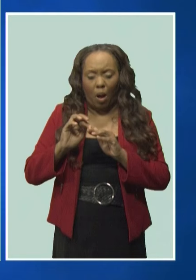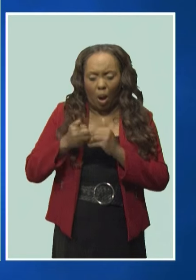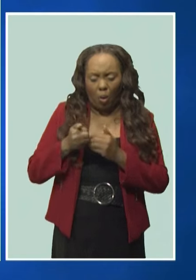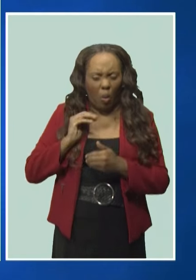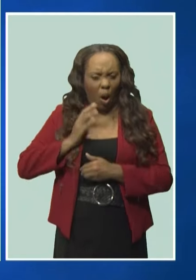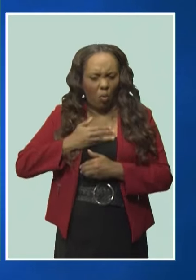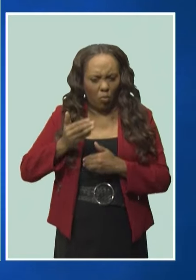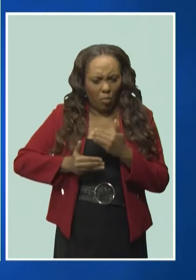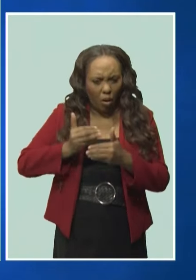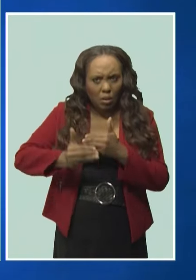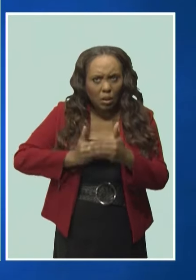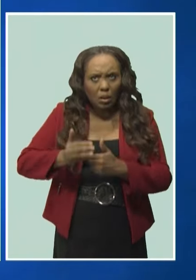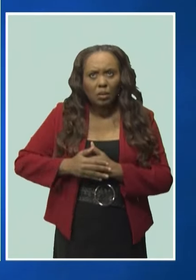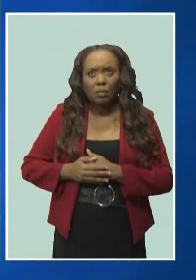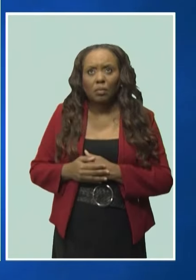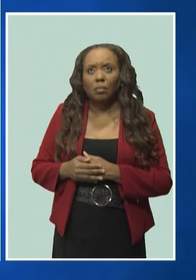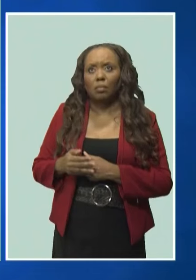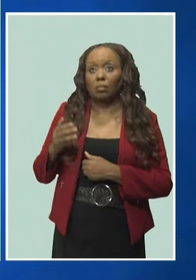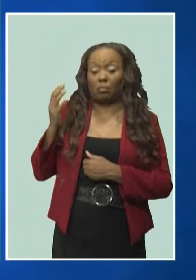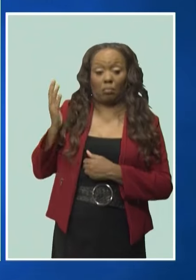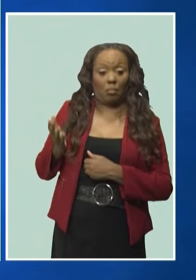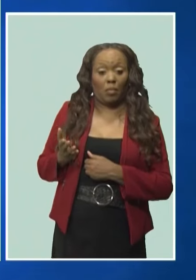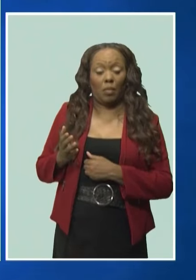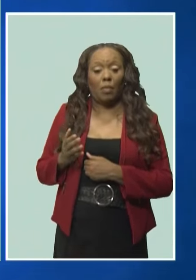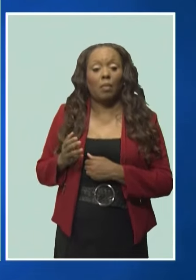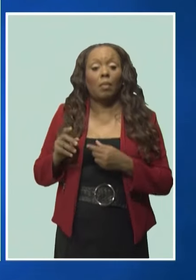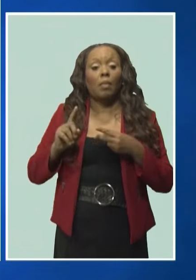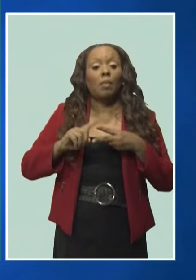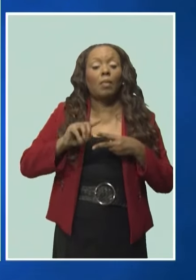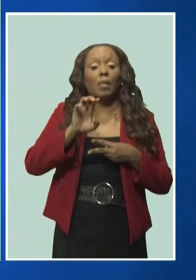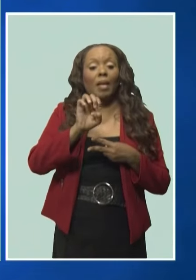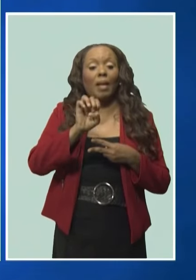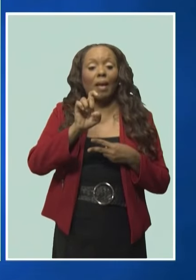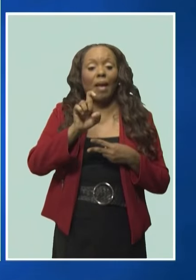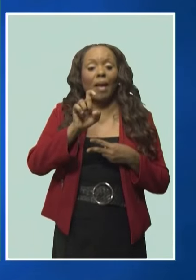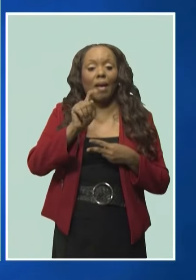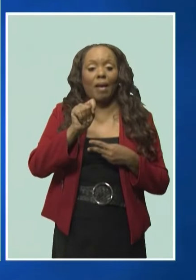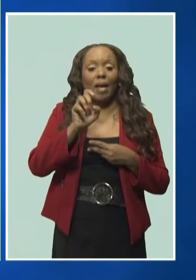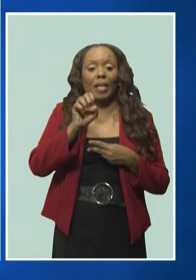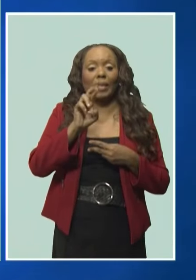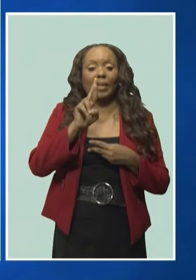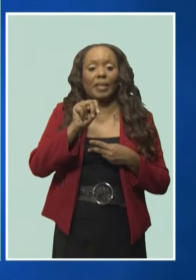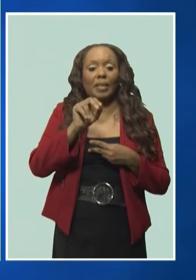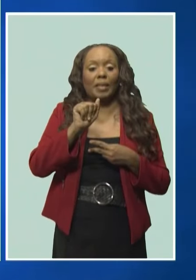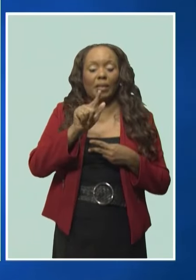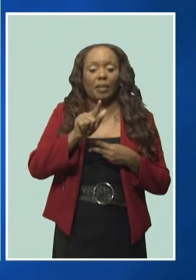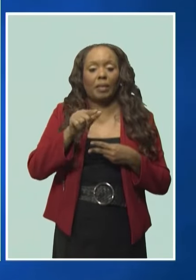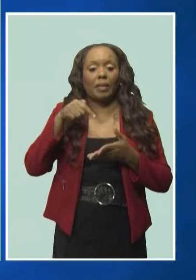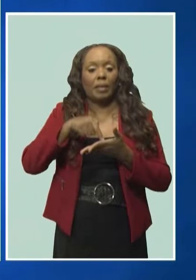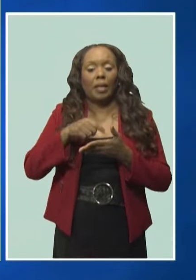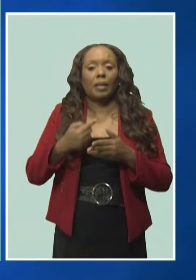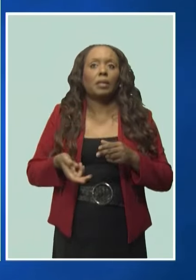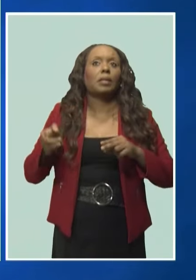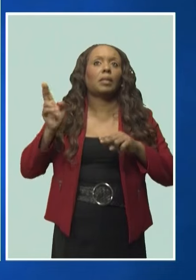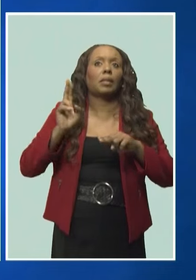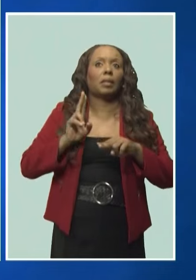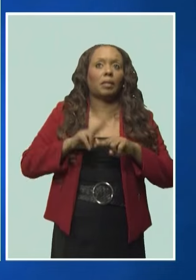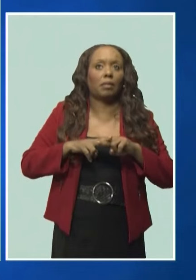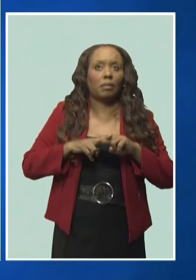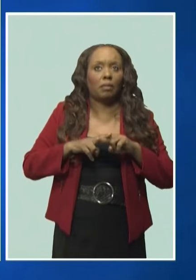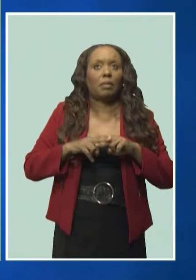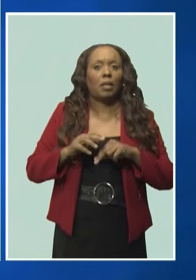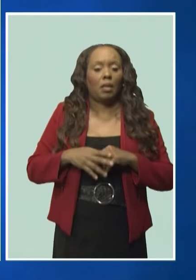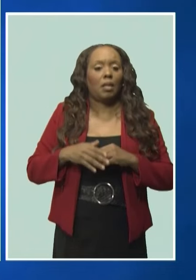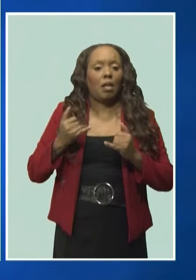The external debt, the amount of debt owed to the U.S. dollars, has increased 75% since 2018. It's now